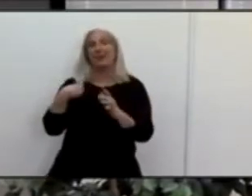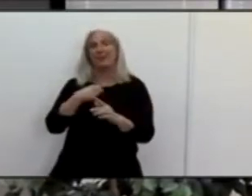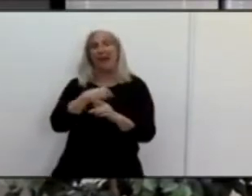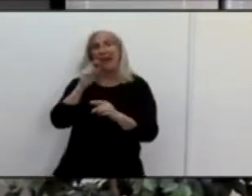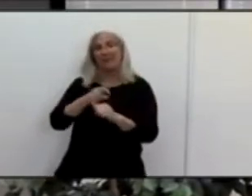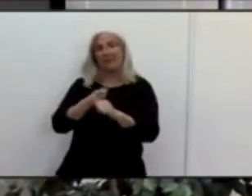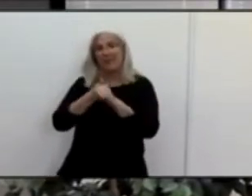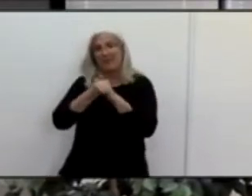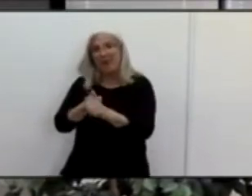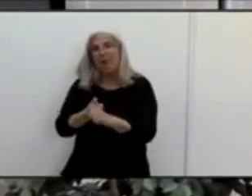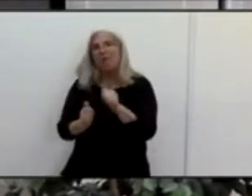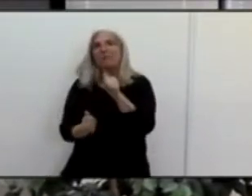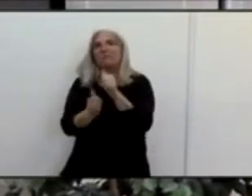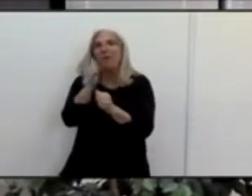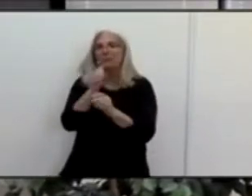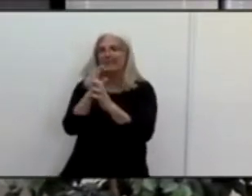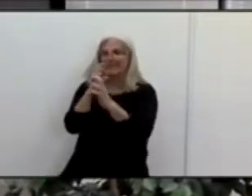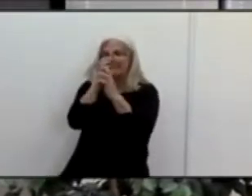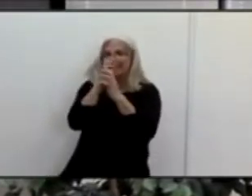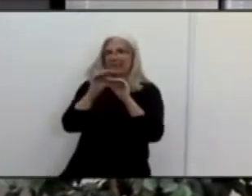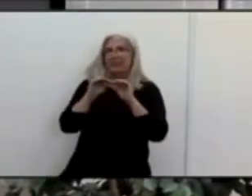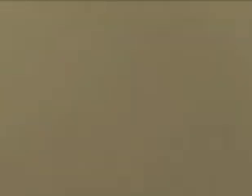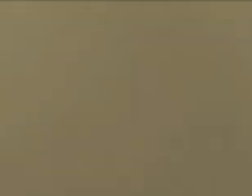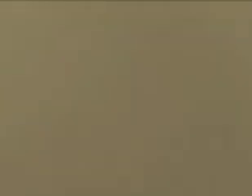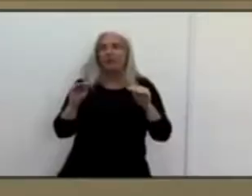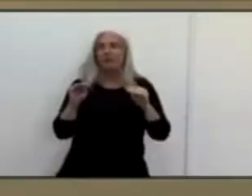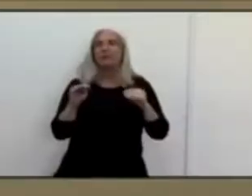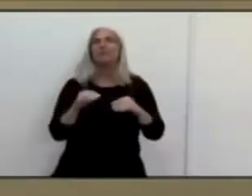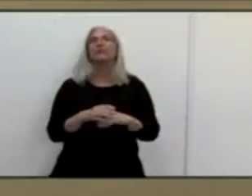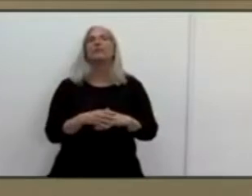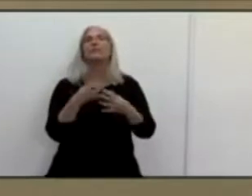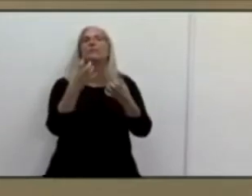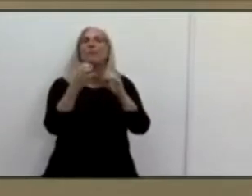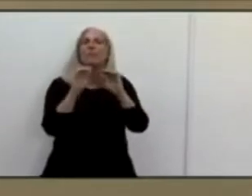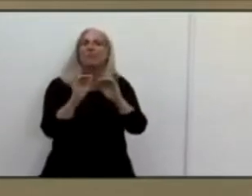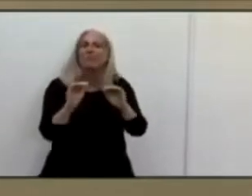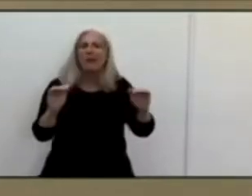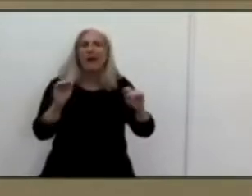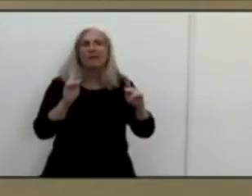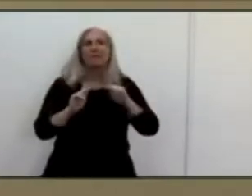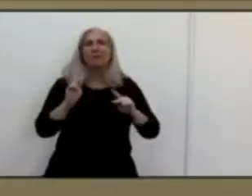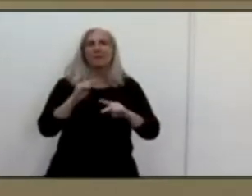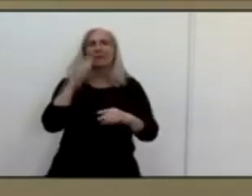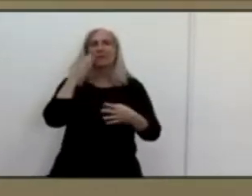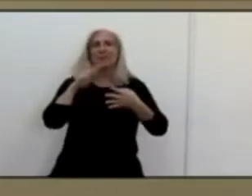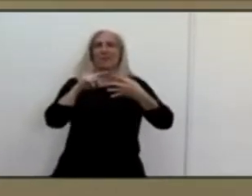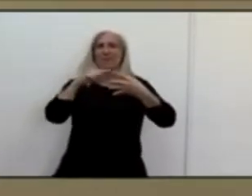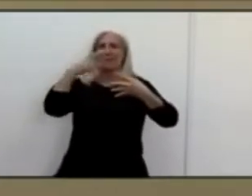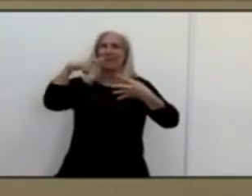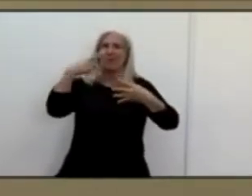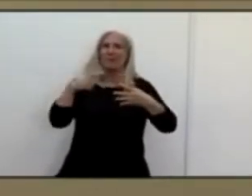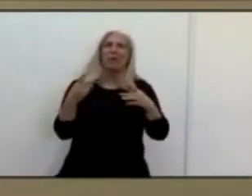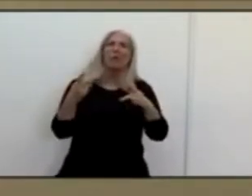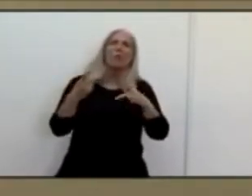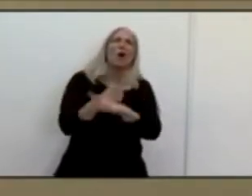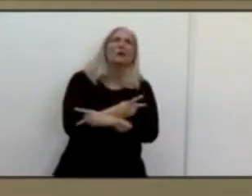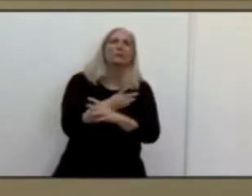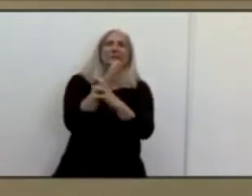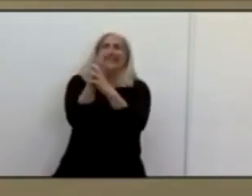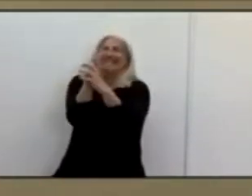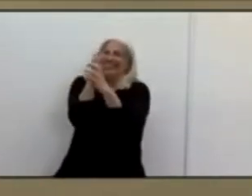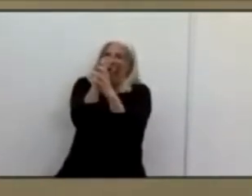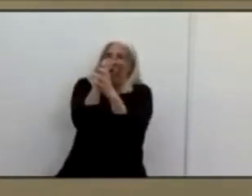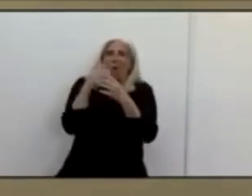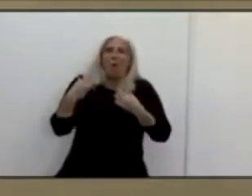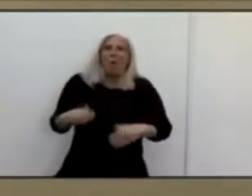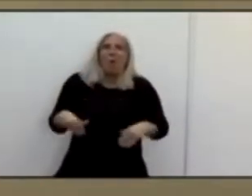remind people that the purple tier which is the strictest is what we moved out of into the red and that